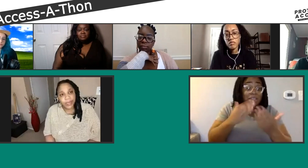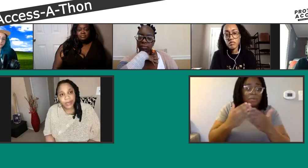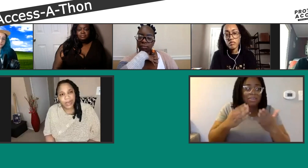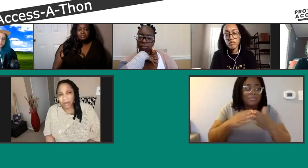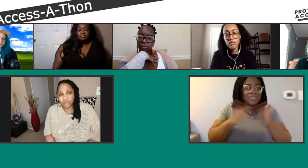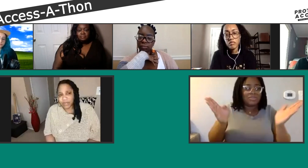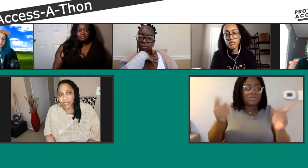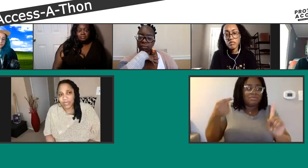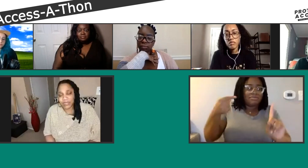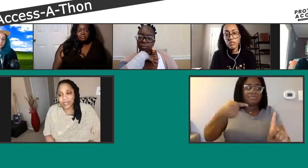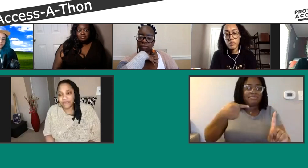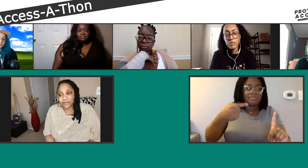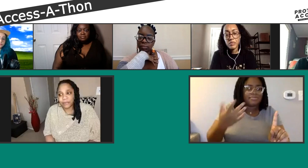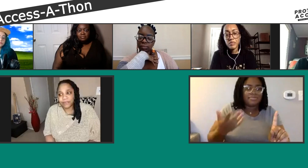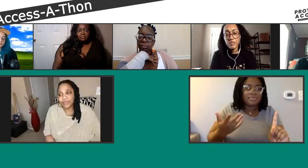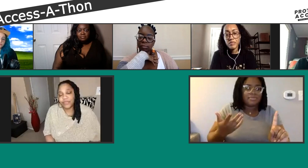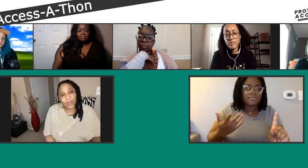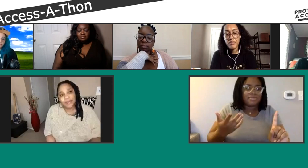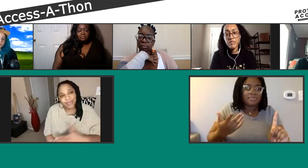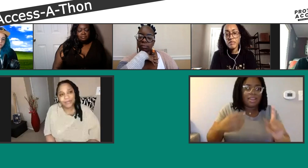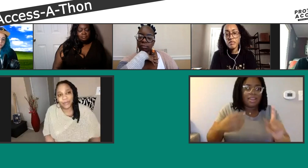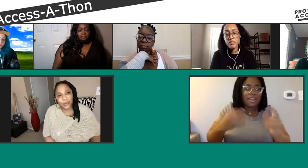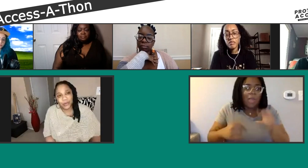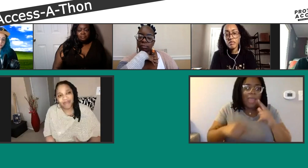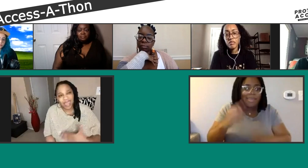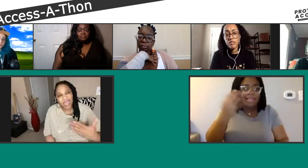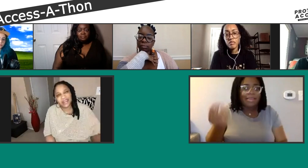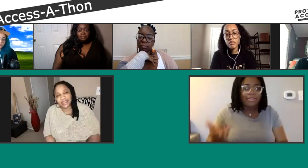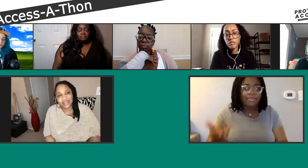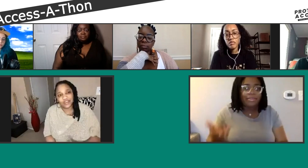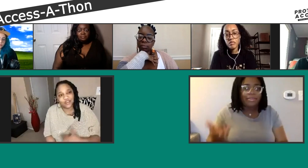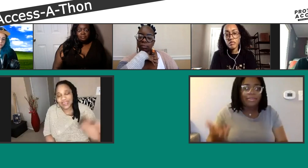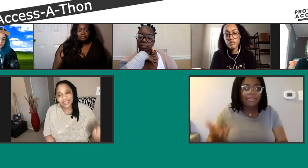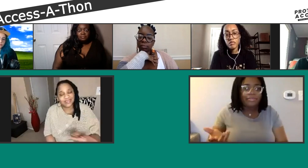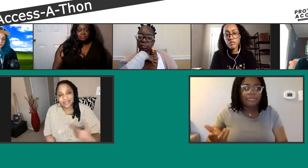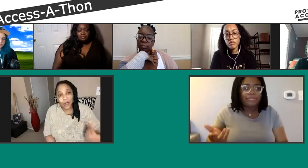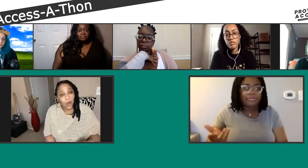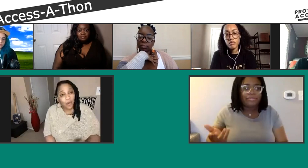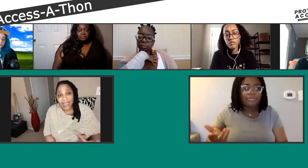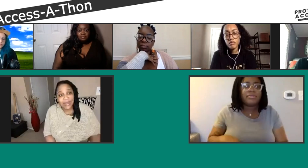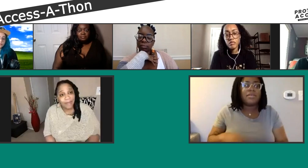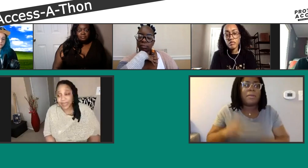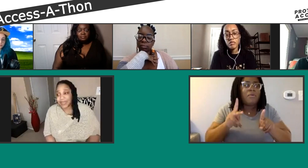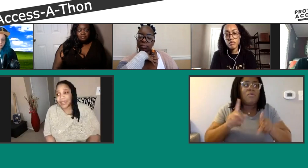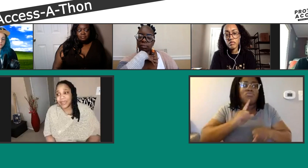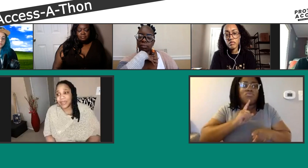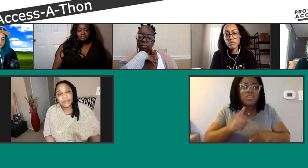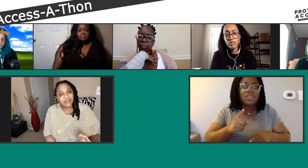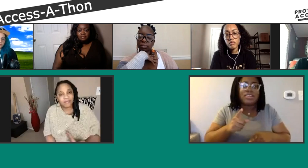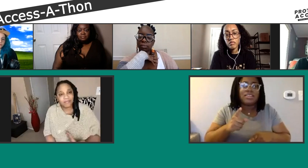but now I really can't. The way people have acted during this whole pandemic